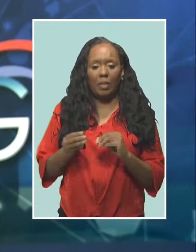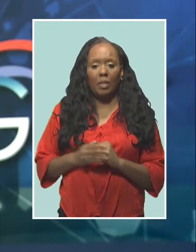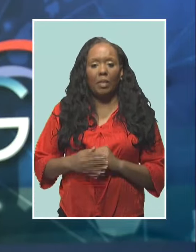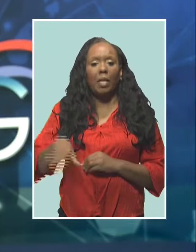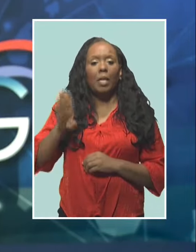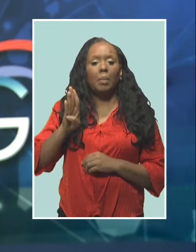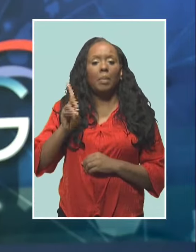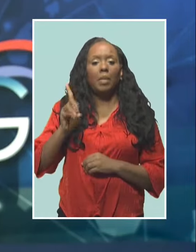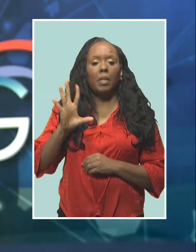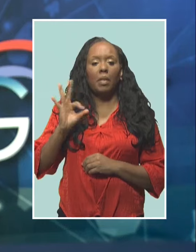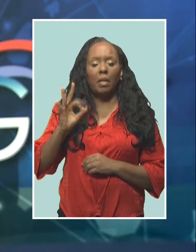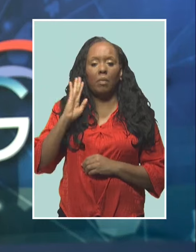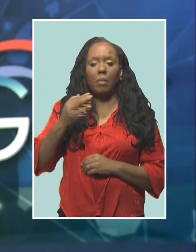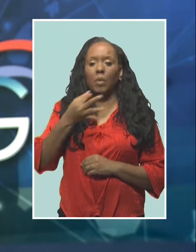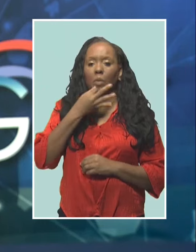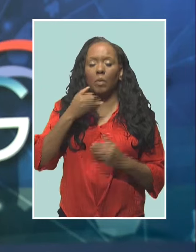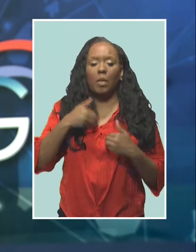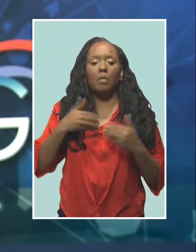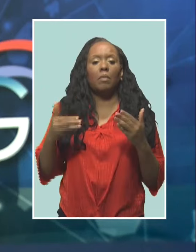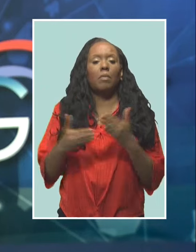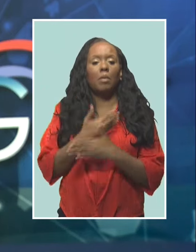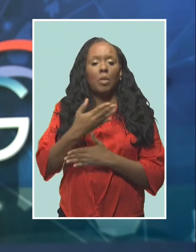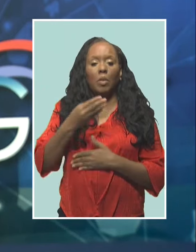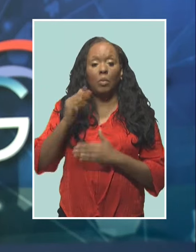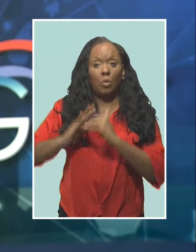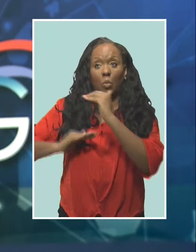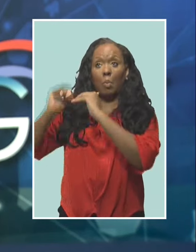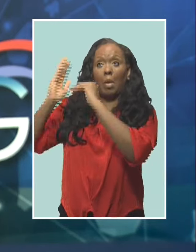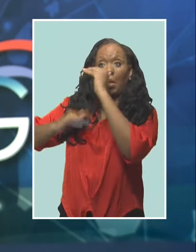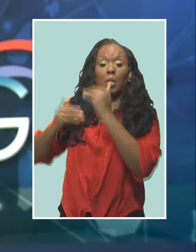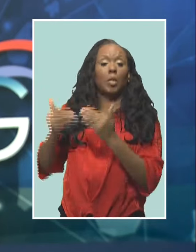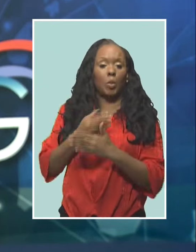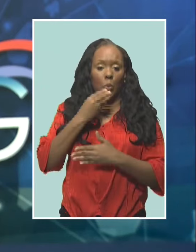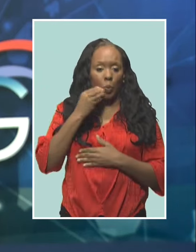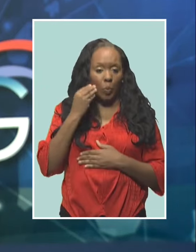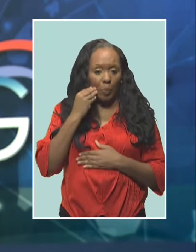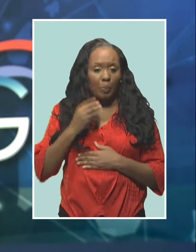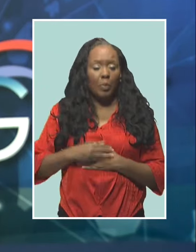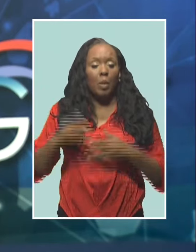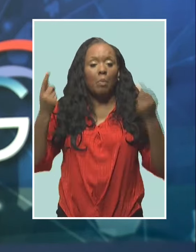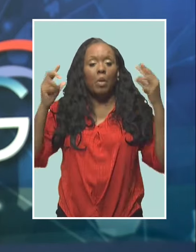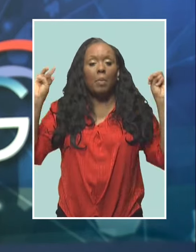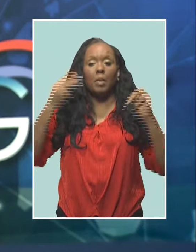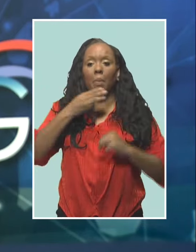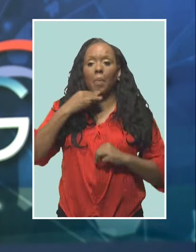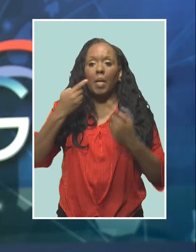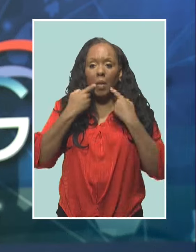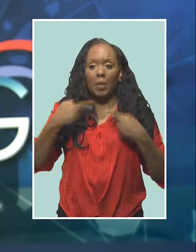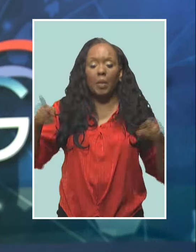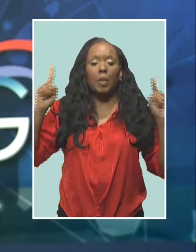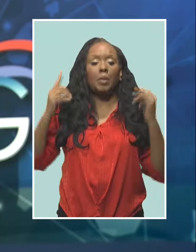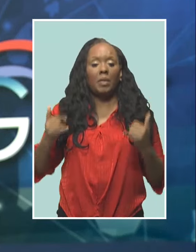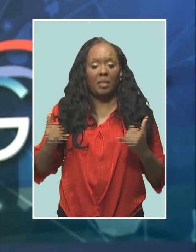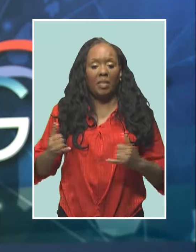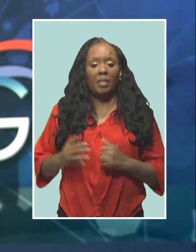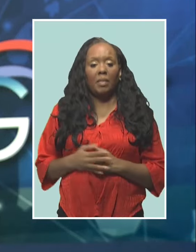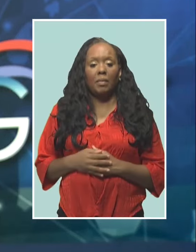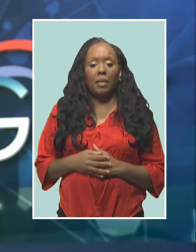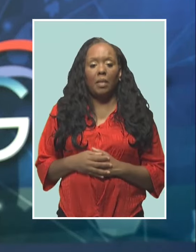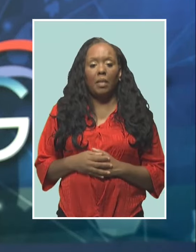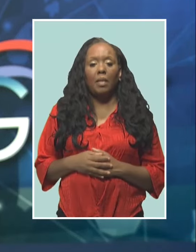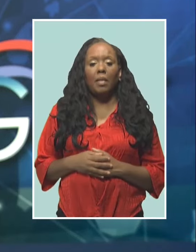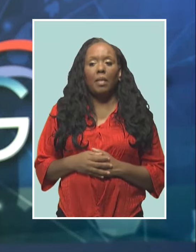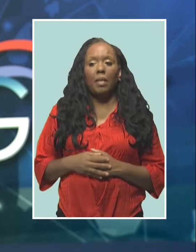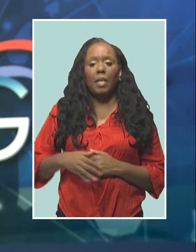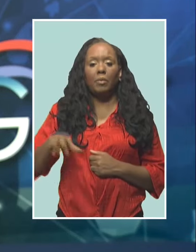force to have a new home. The announcement came this evening from Prime Minister Mia Amour Motley. Speaking at the 45th